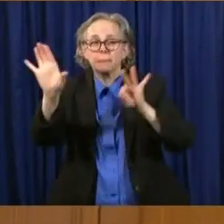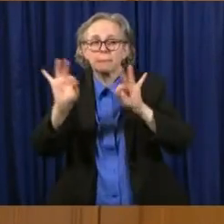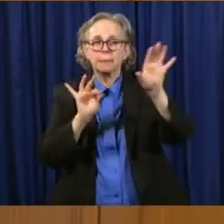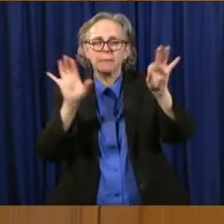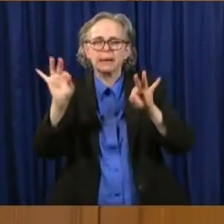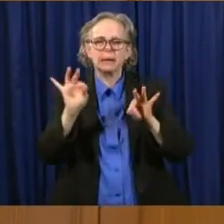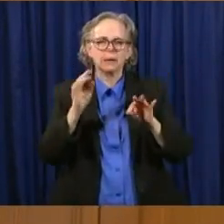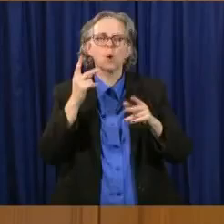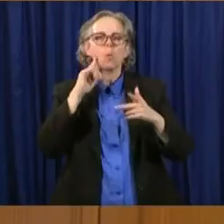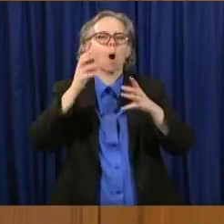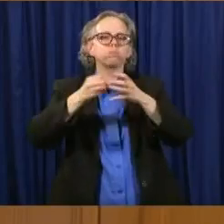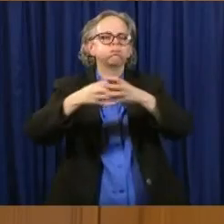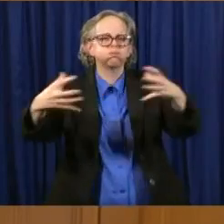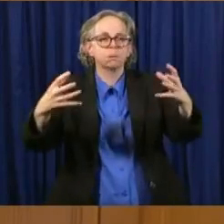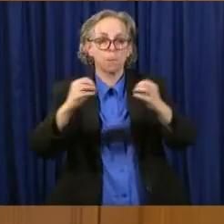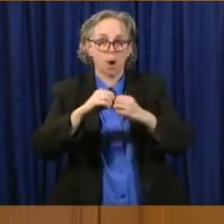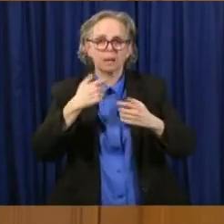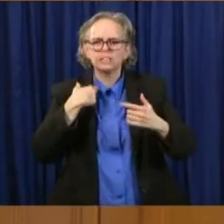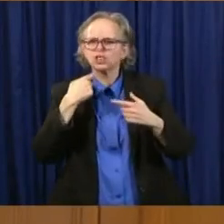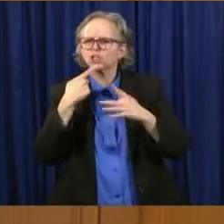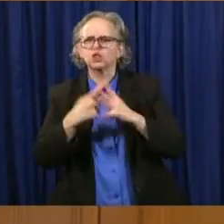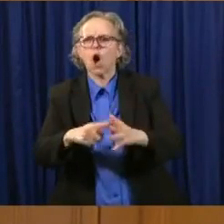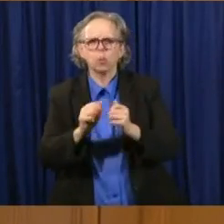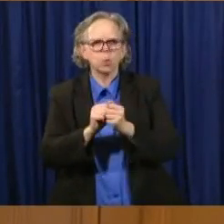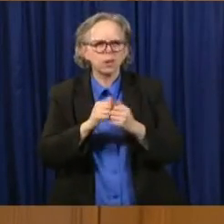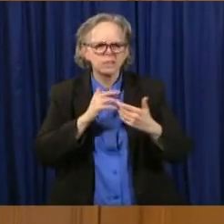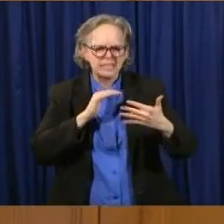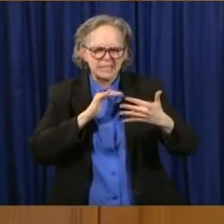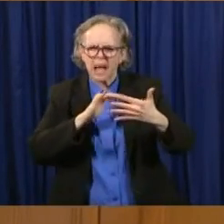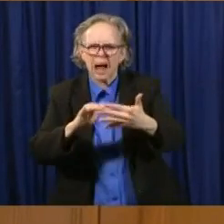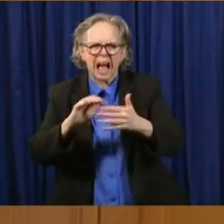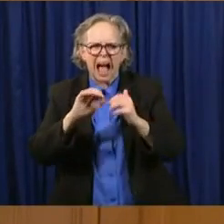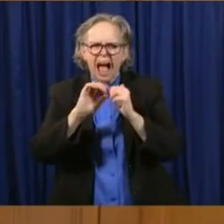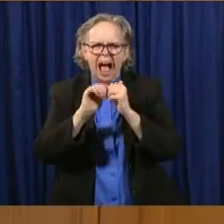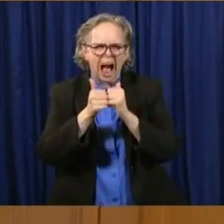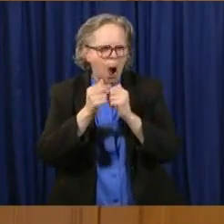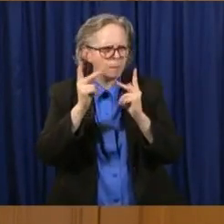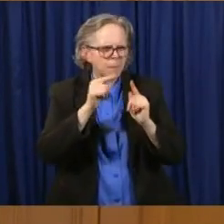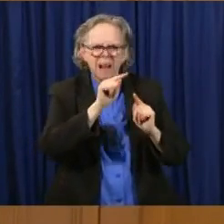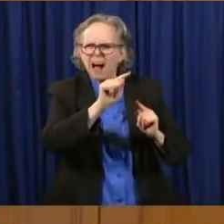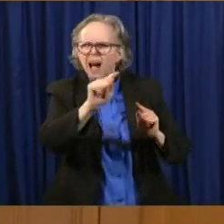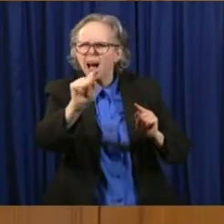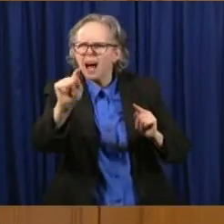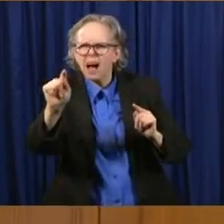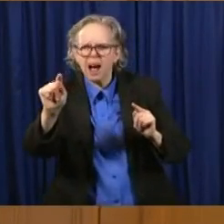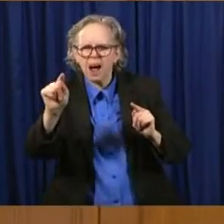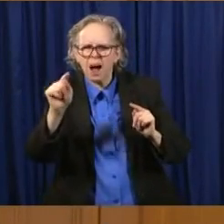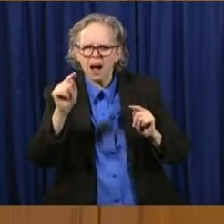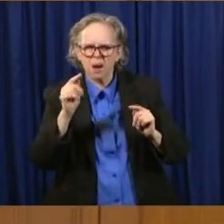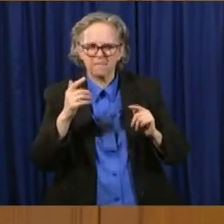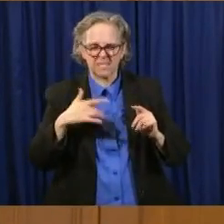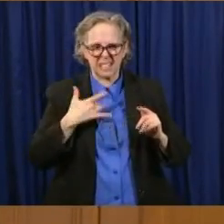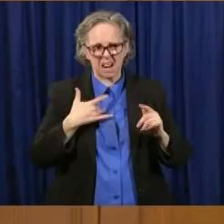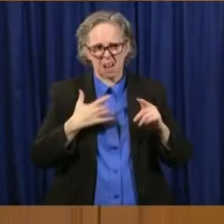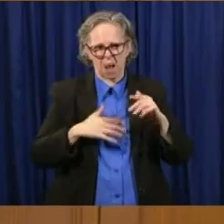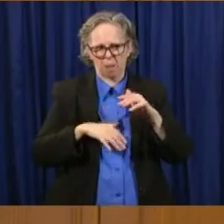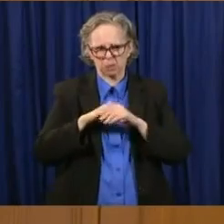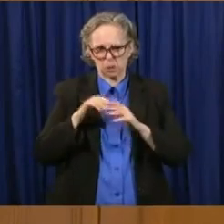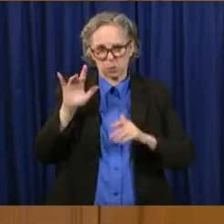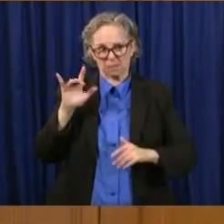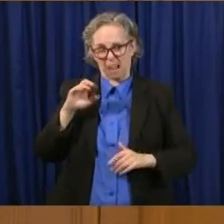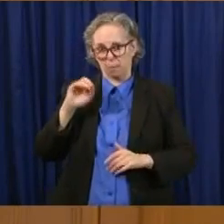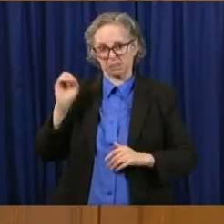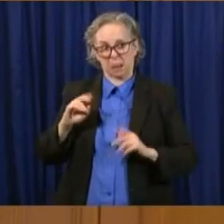sense of how many are out there. We know that people are out there who are asymptomatic up to a quarter that are spreading the disease,